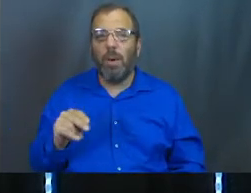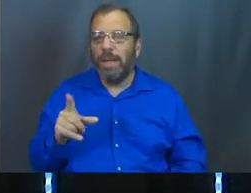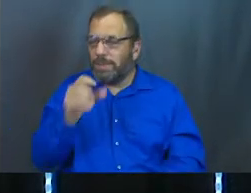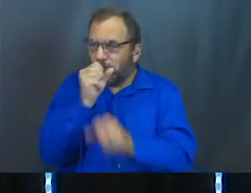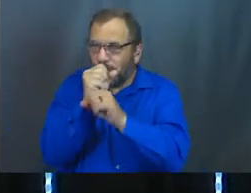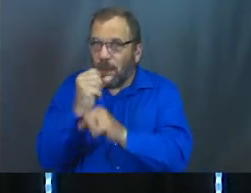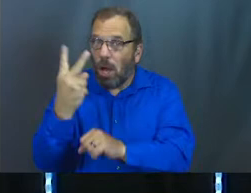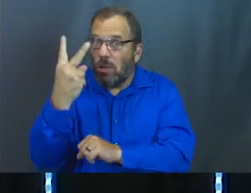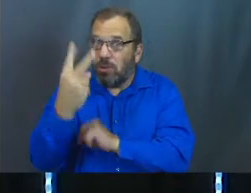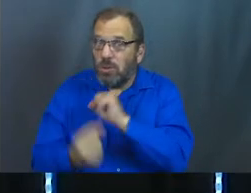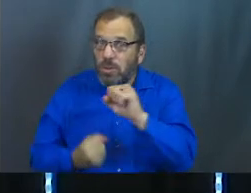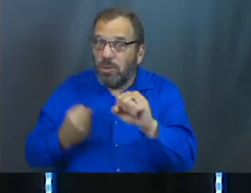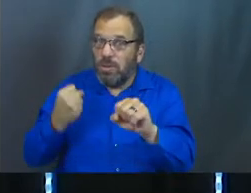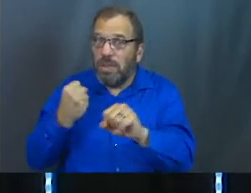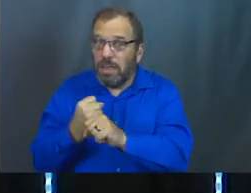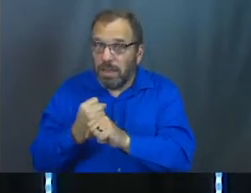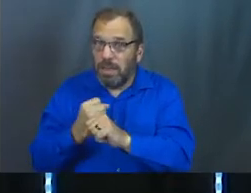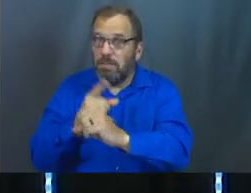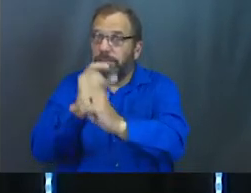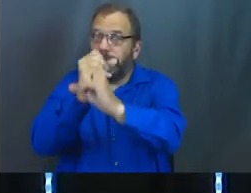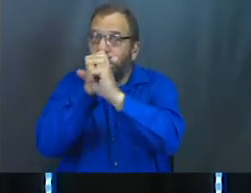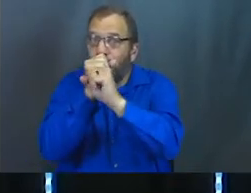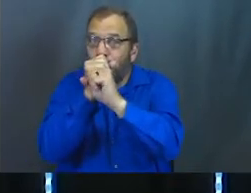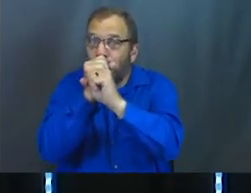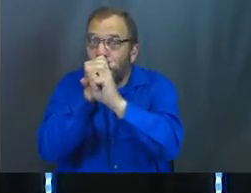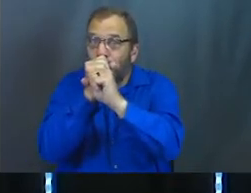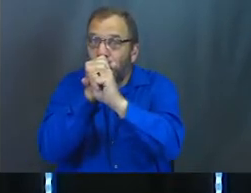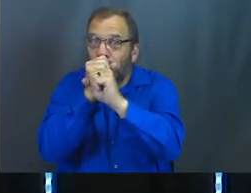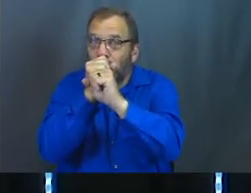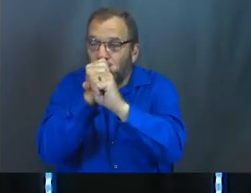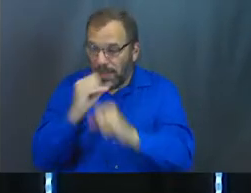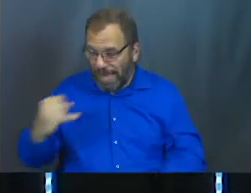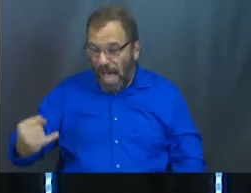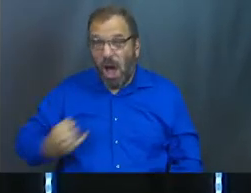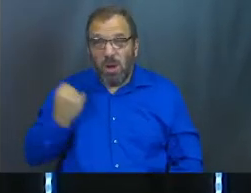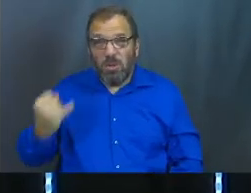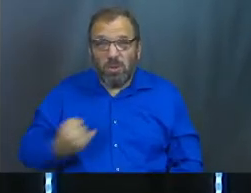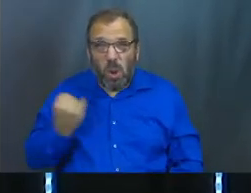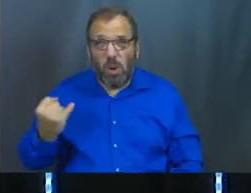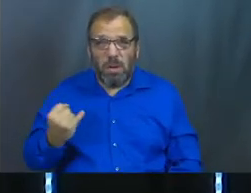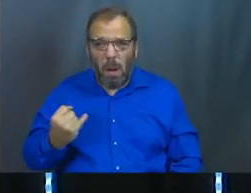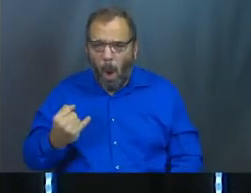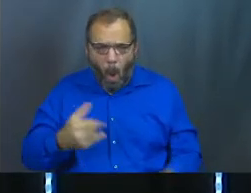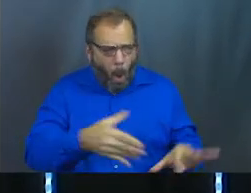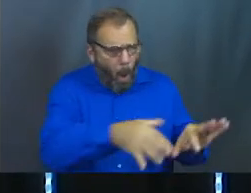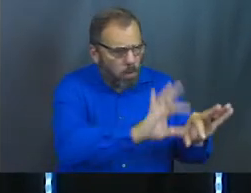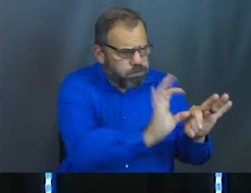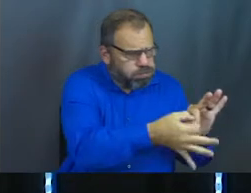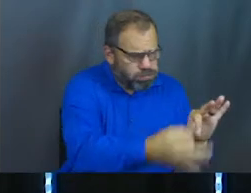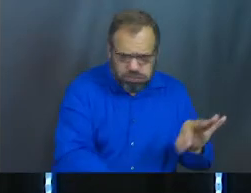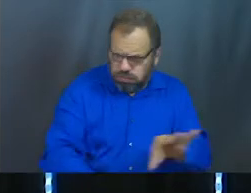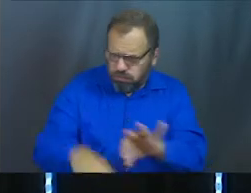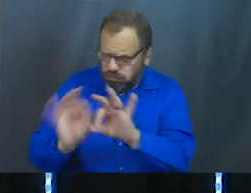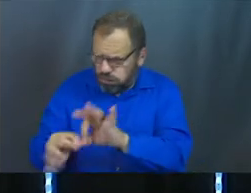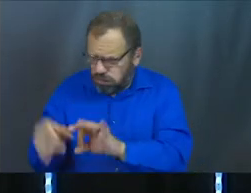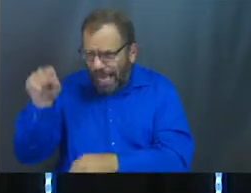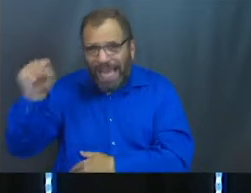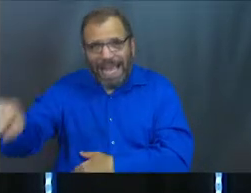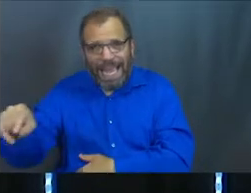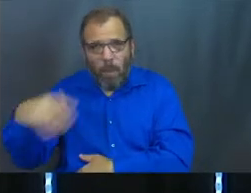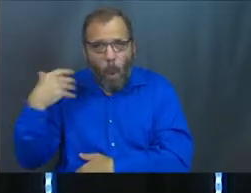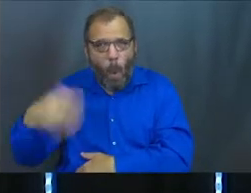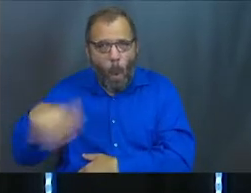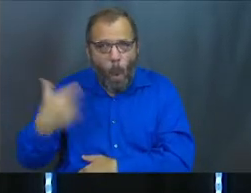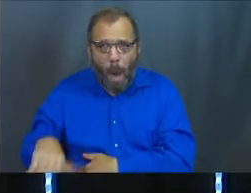It's been two years, right? Like, Joseph had given a great interpretation to the chief cupbearer,